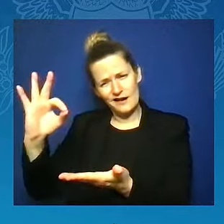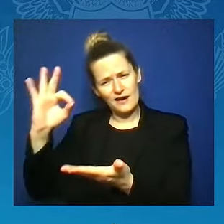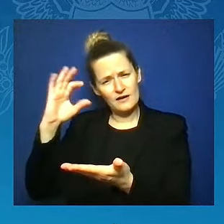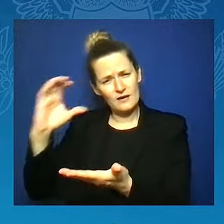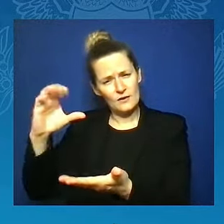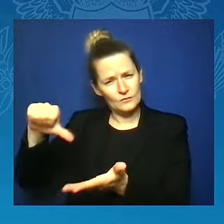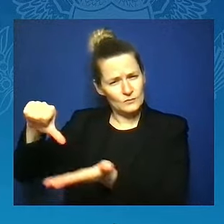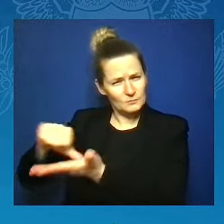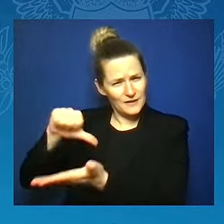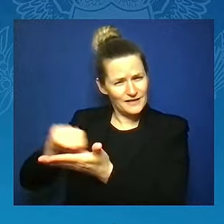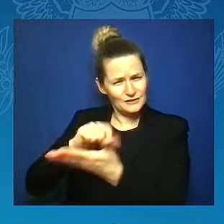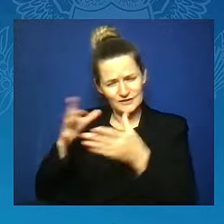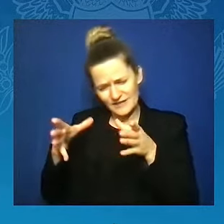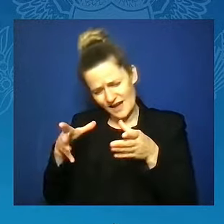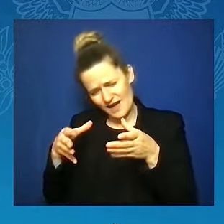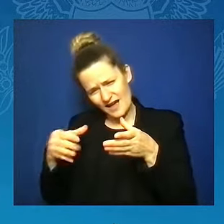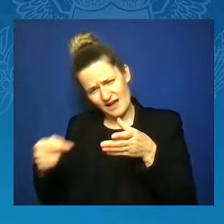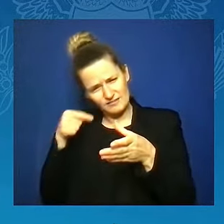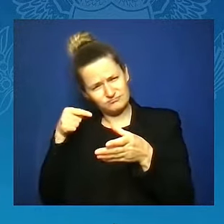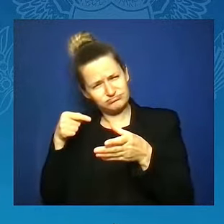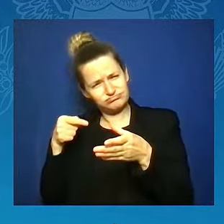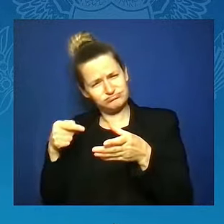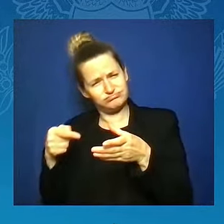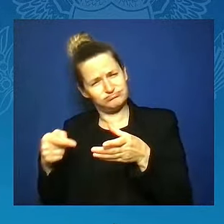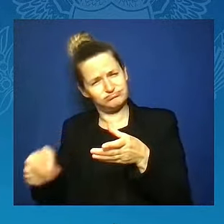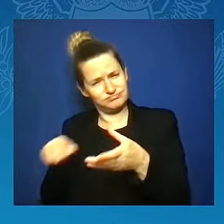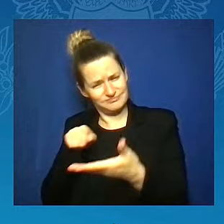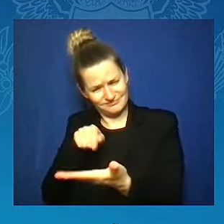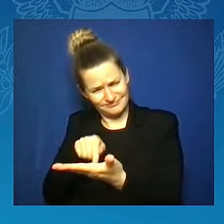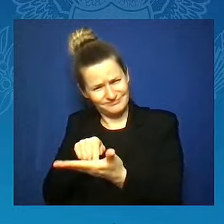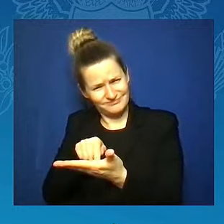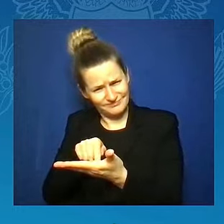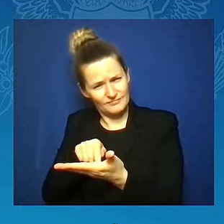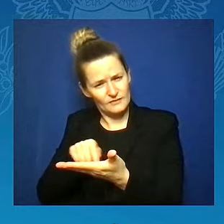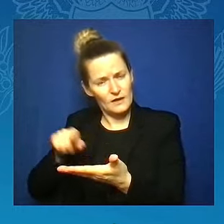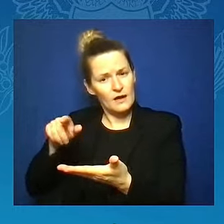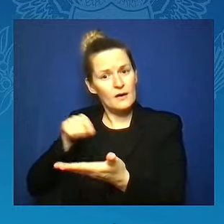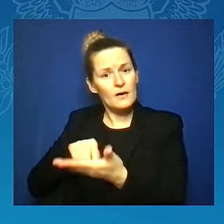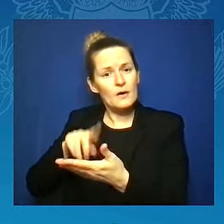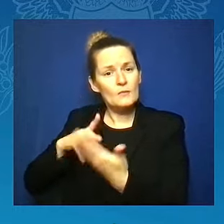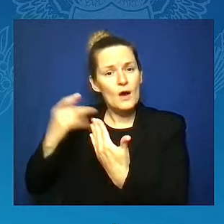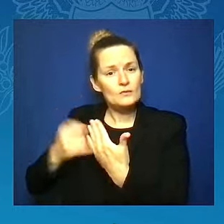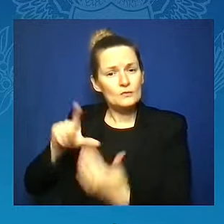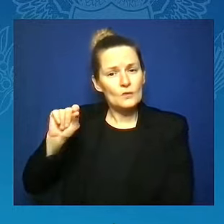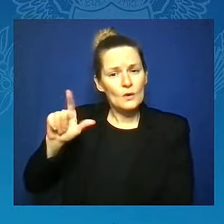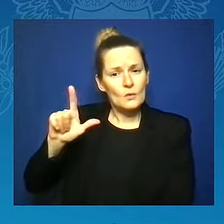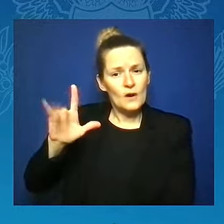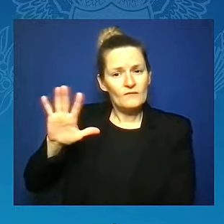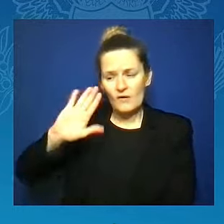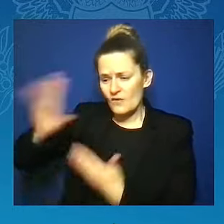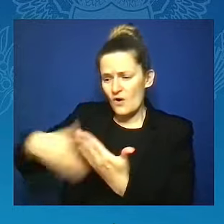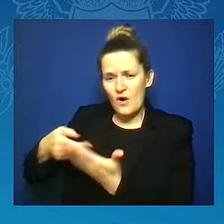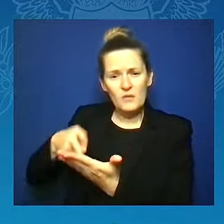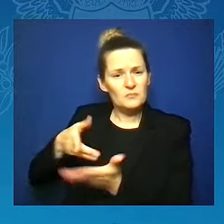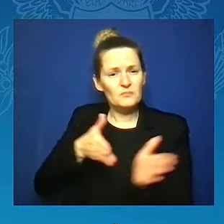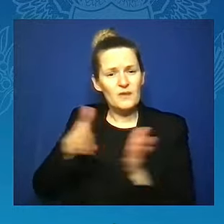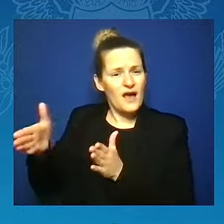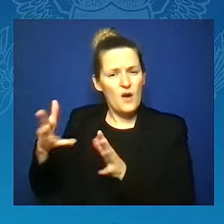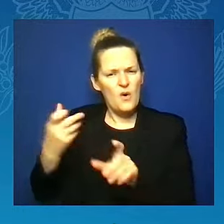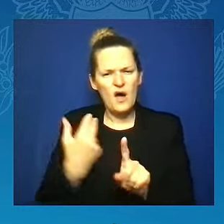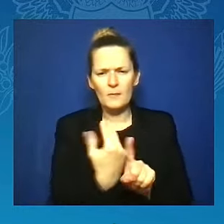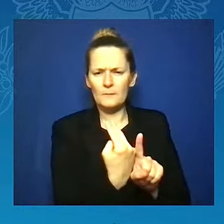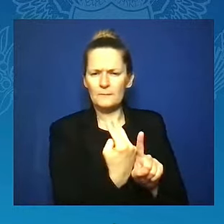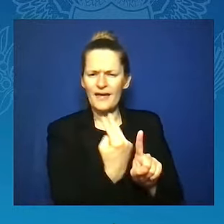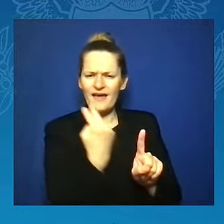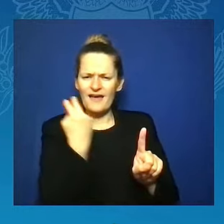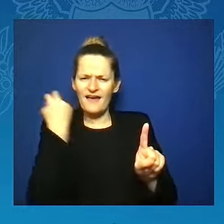a plan to return America to a dark past. They intend to cut Medicare, to